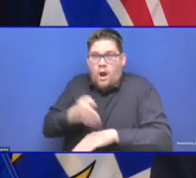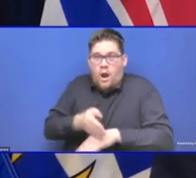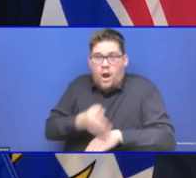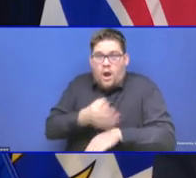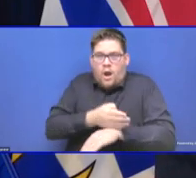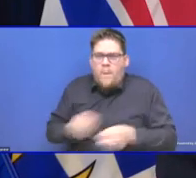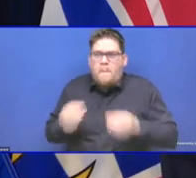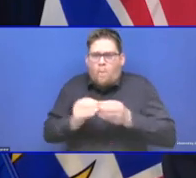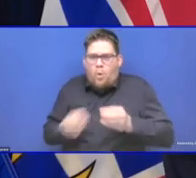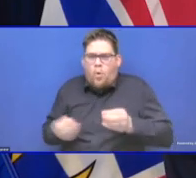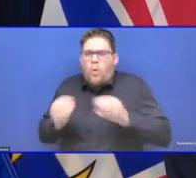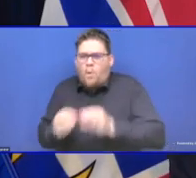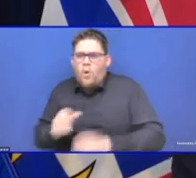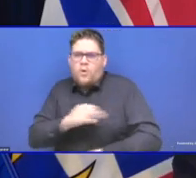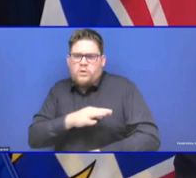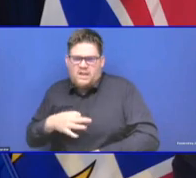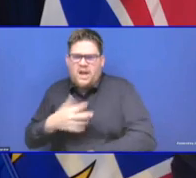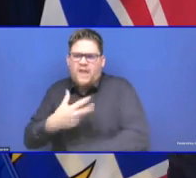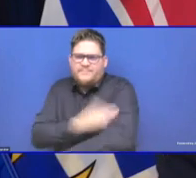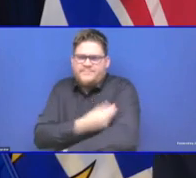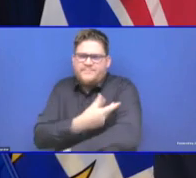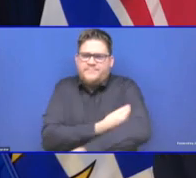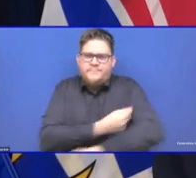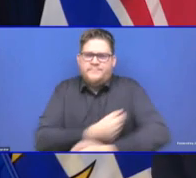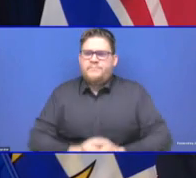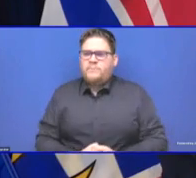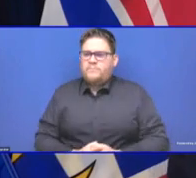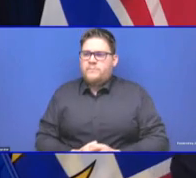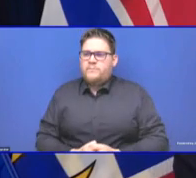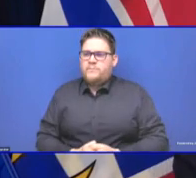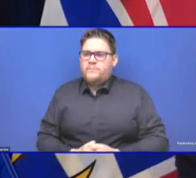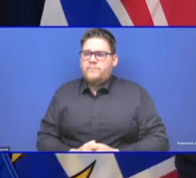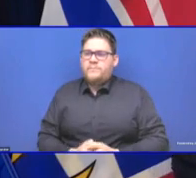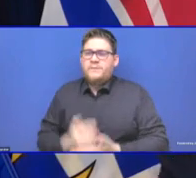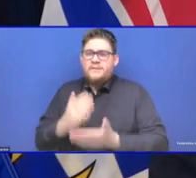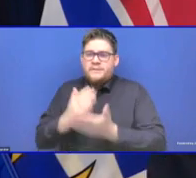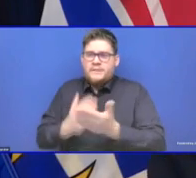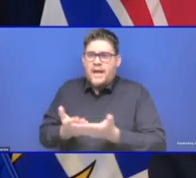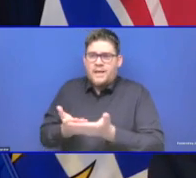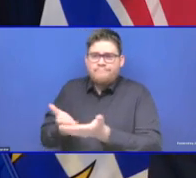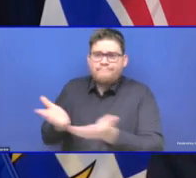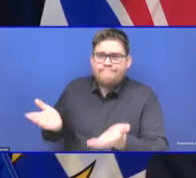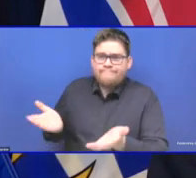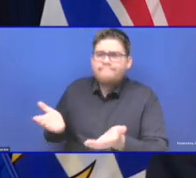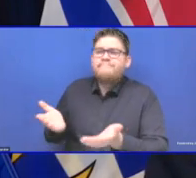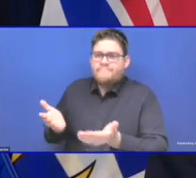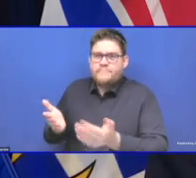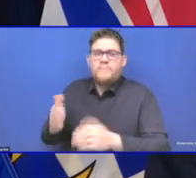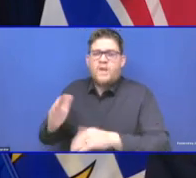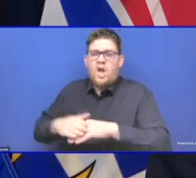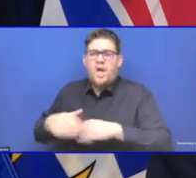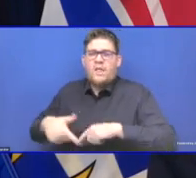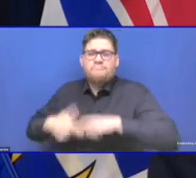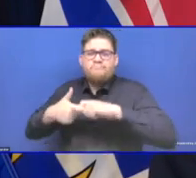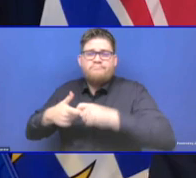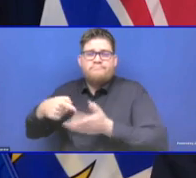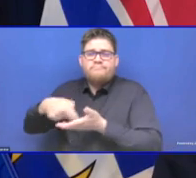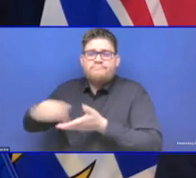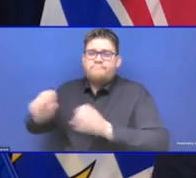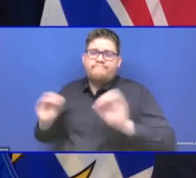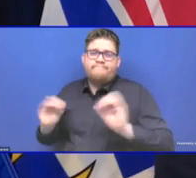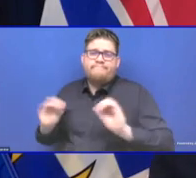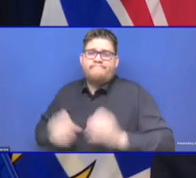doing is adjusting, and I laid out in detail, Camille, some of the responses, some of the challenges we faced, and essentially,